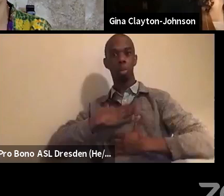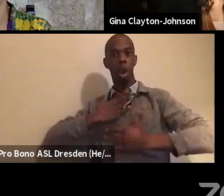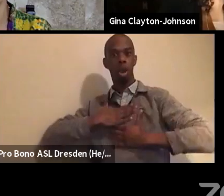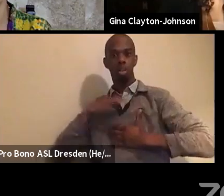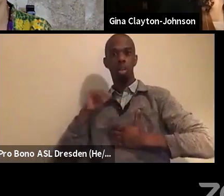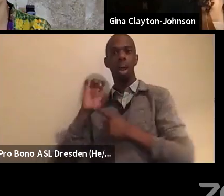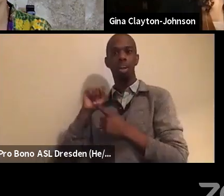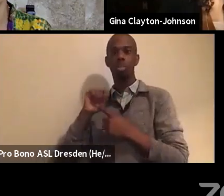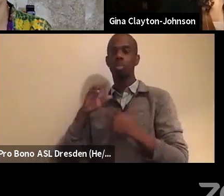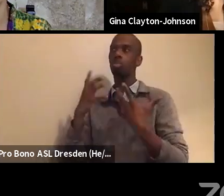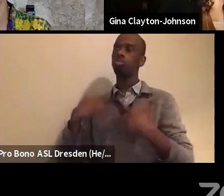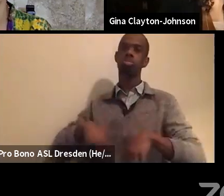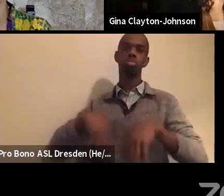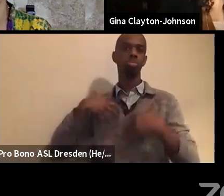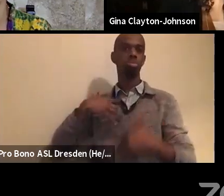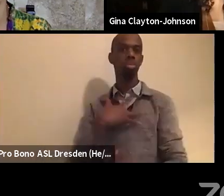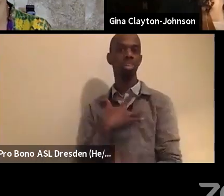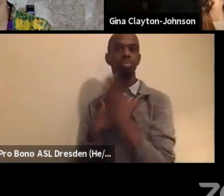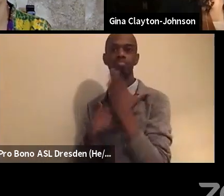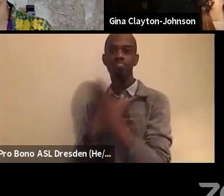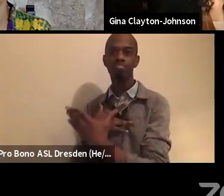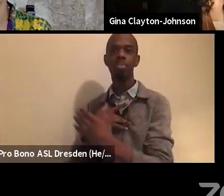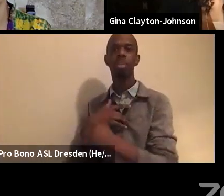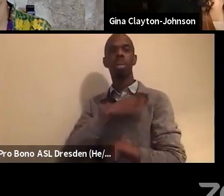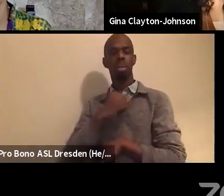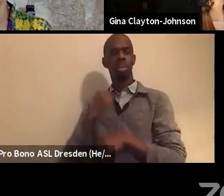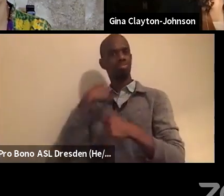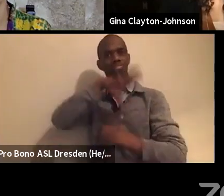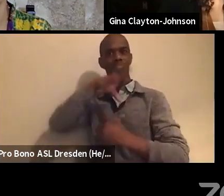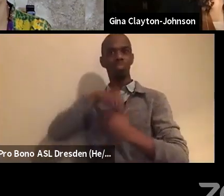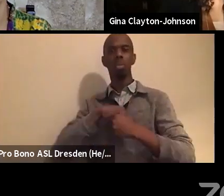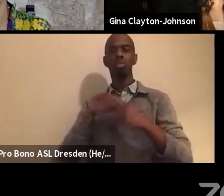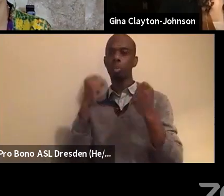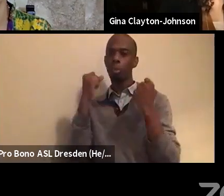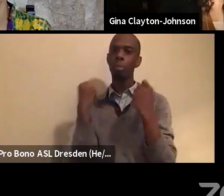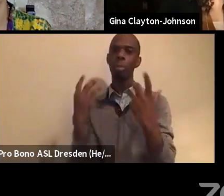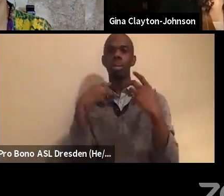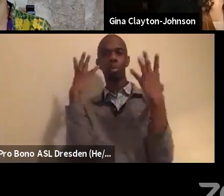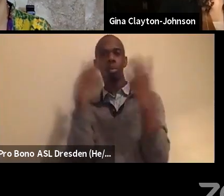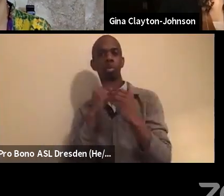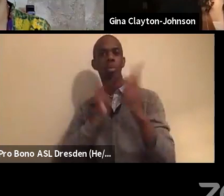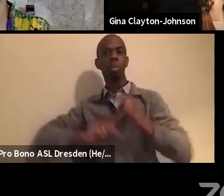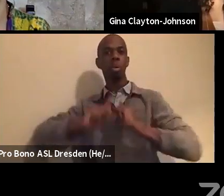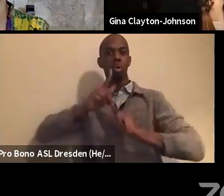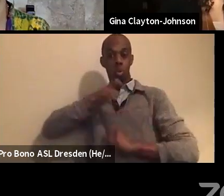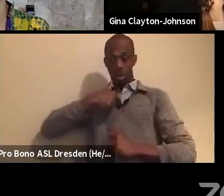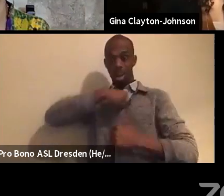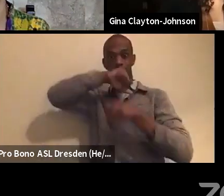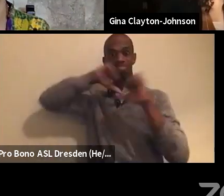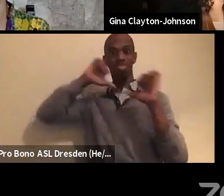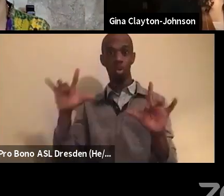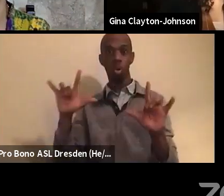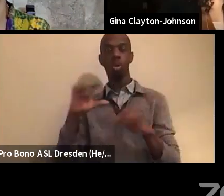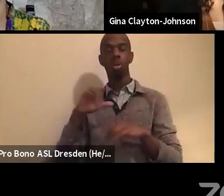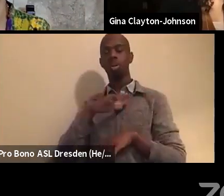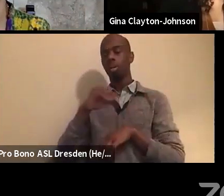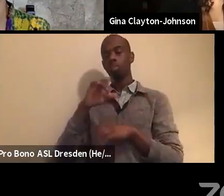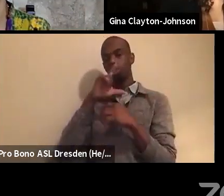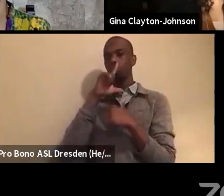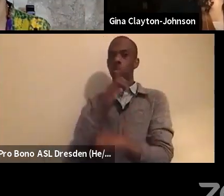really put that together and help create and bring that to life. And it's just so powerful.